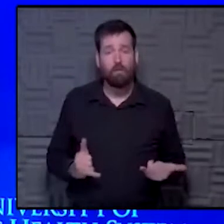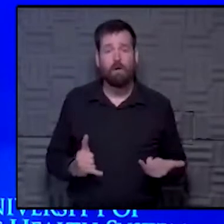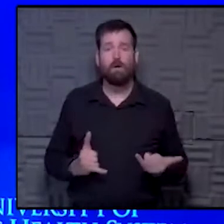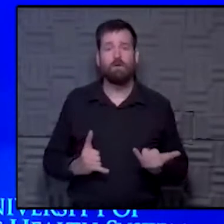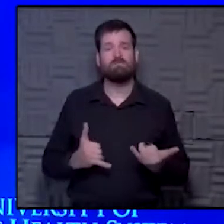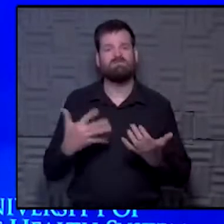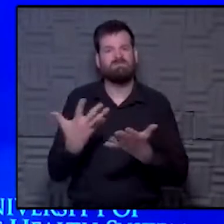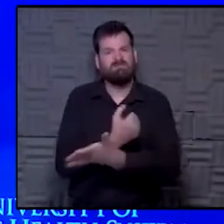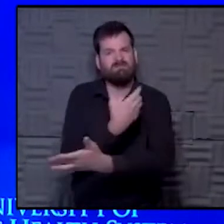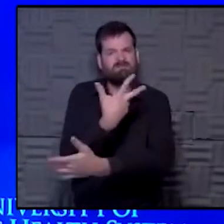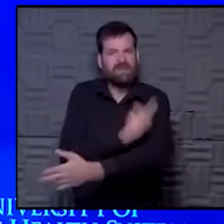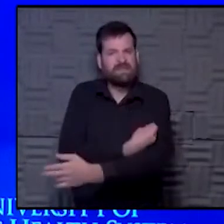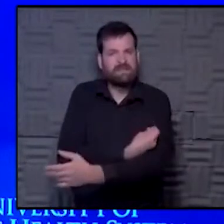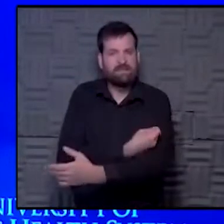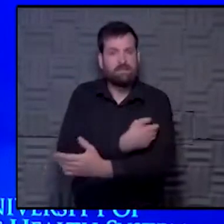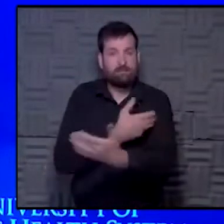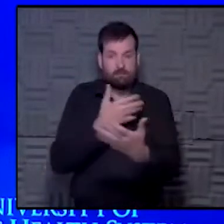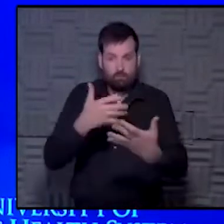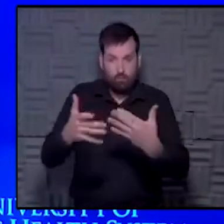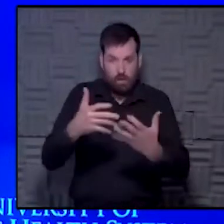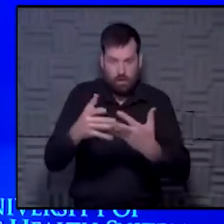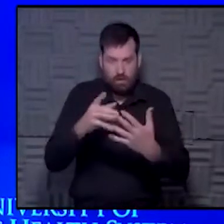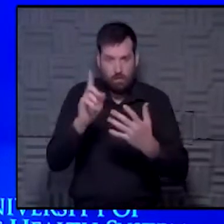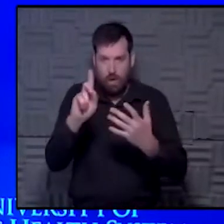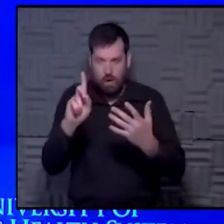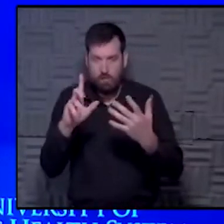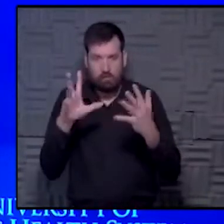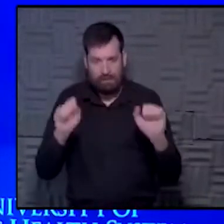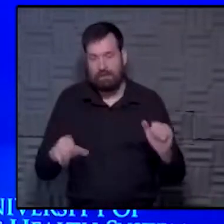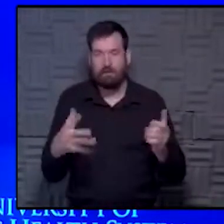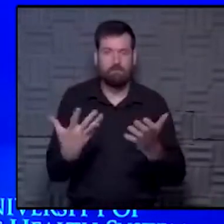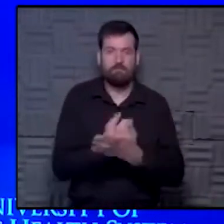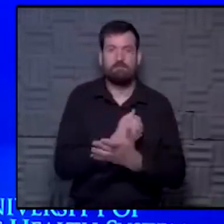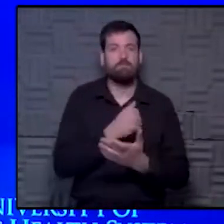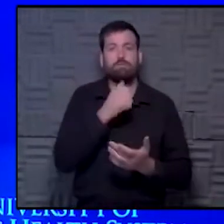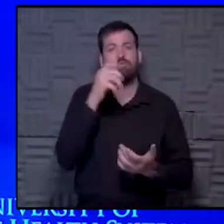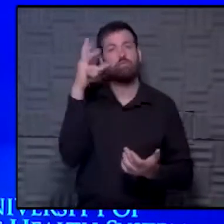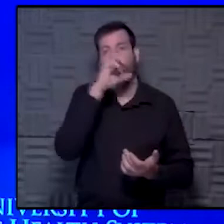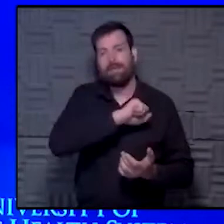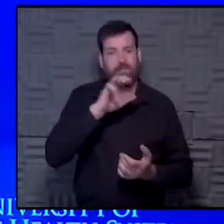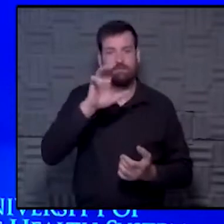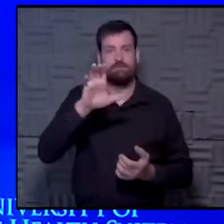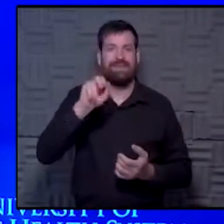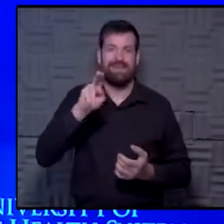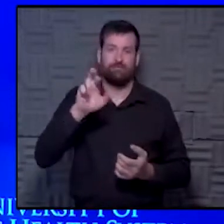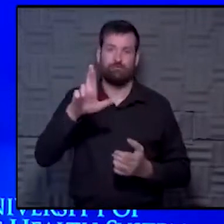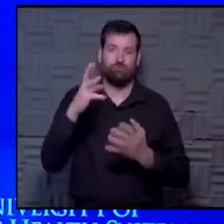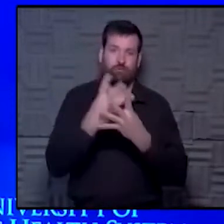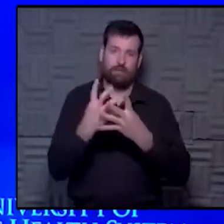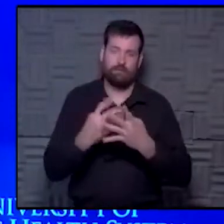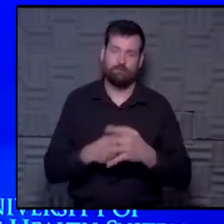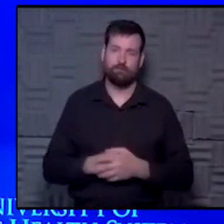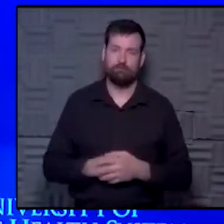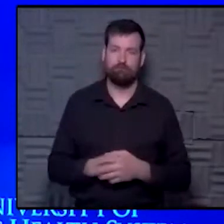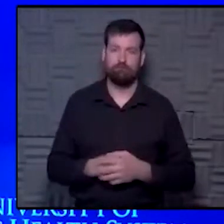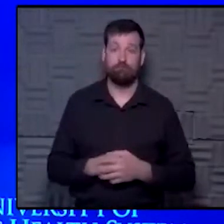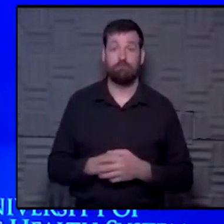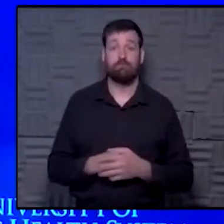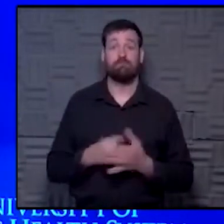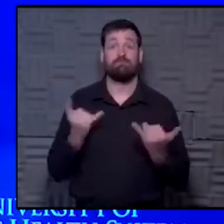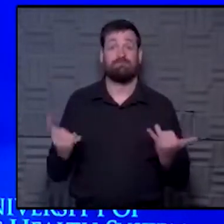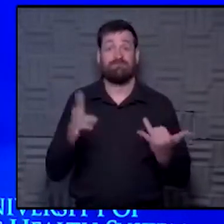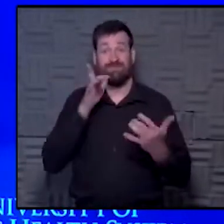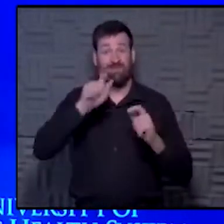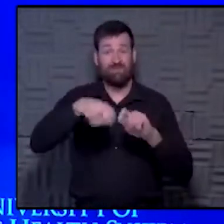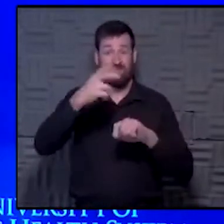your vaccination wherever and whenever you can. And don't miss out on your cancer screening. So with that,